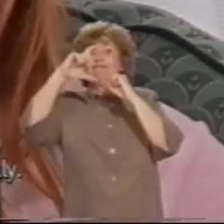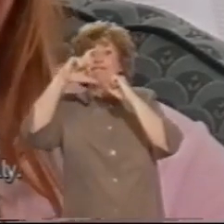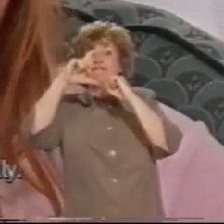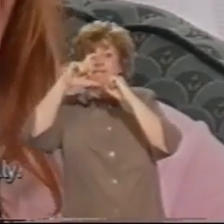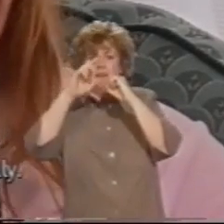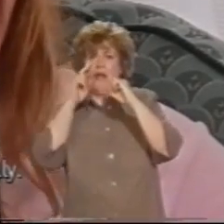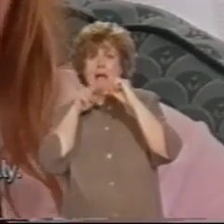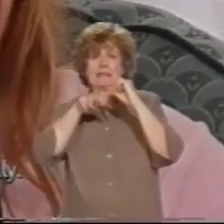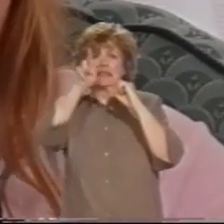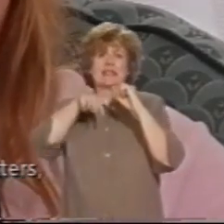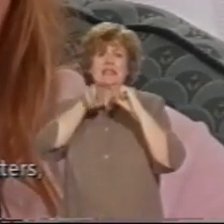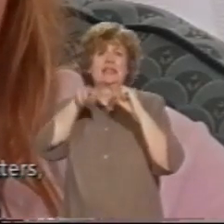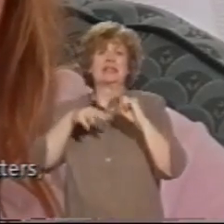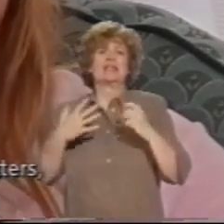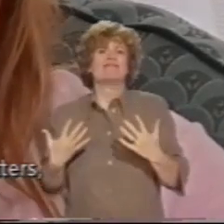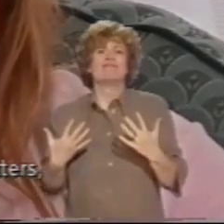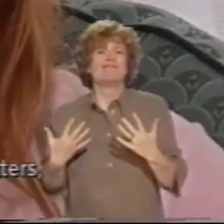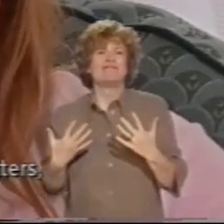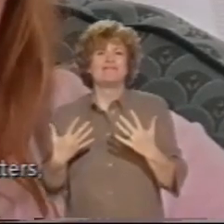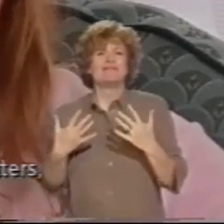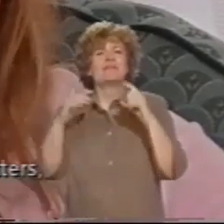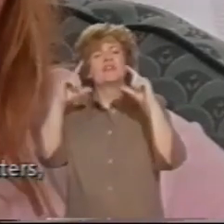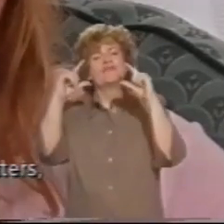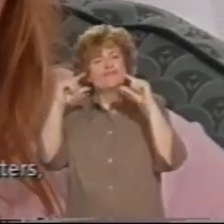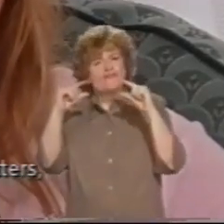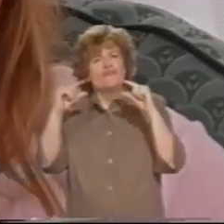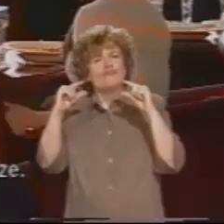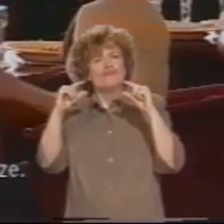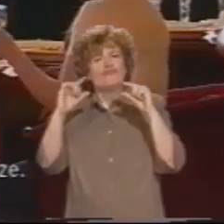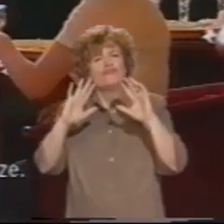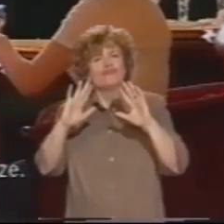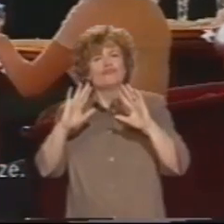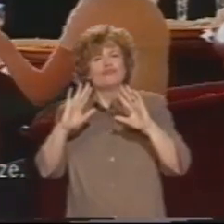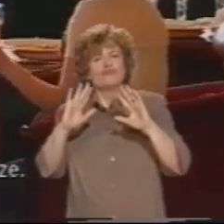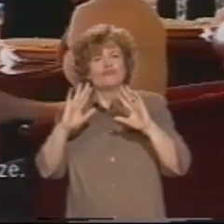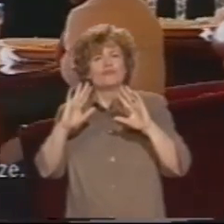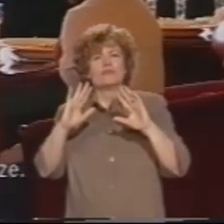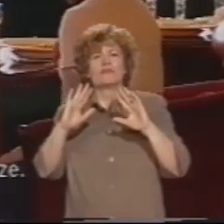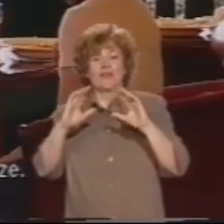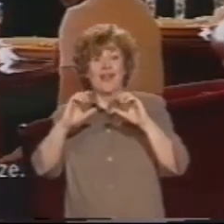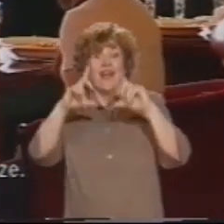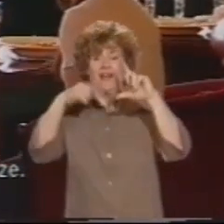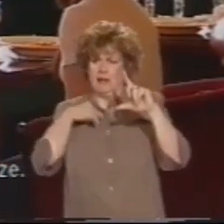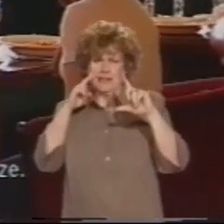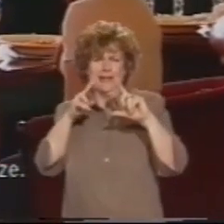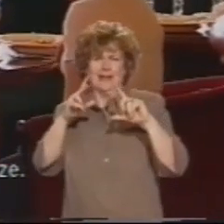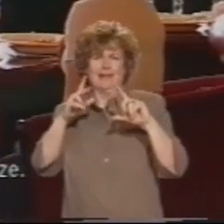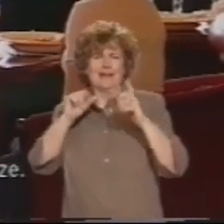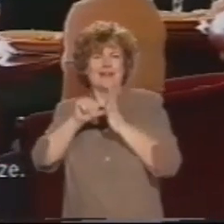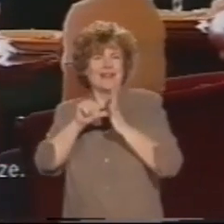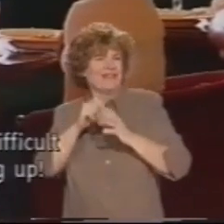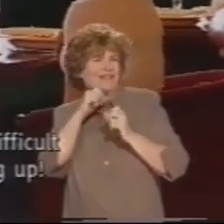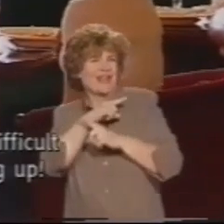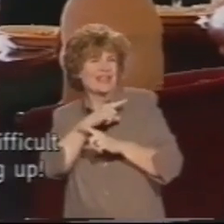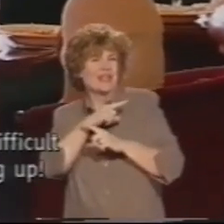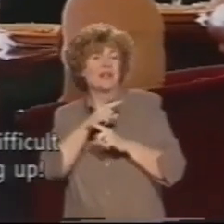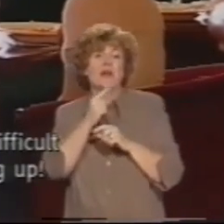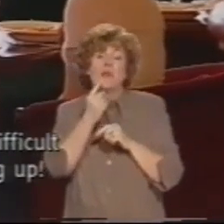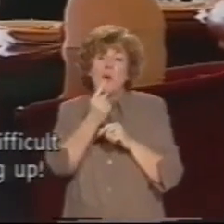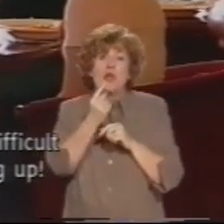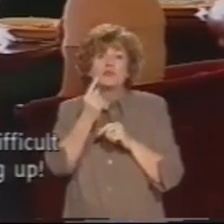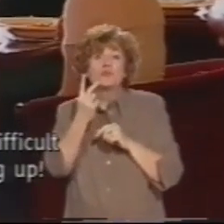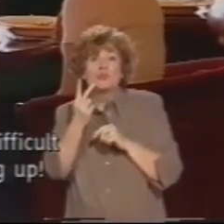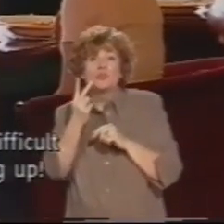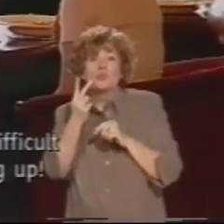only see... I can see even less, really. I might see one or two letters, not a whole word if it was in a different size. It really makes a